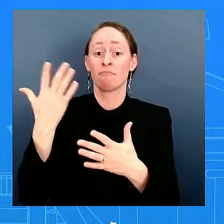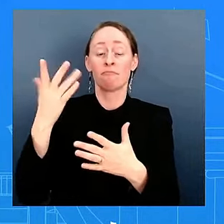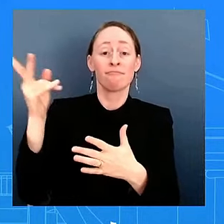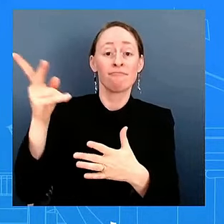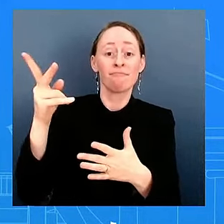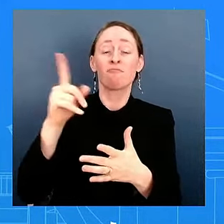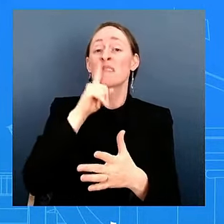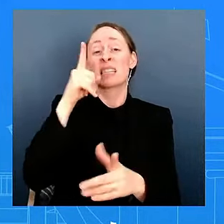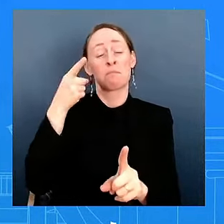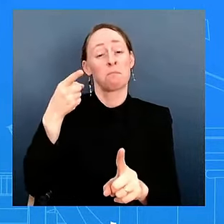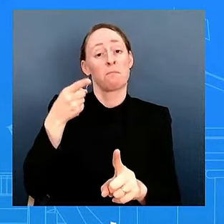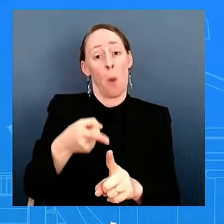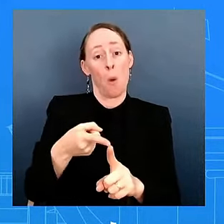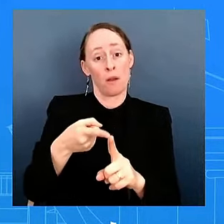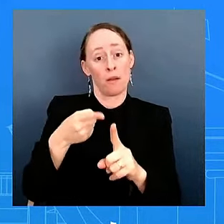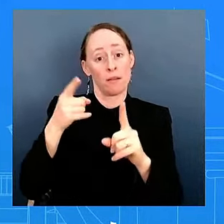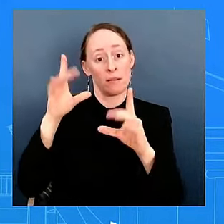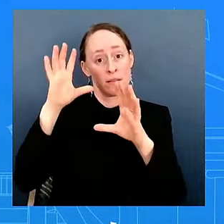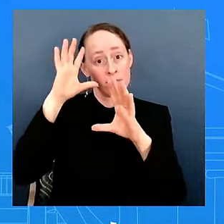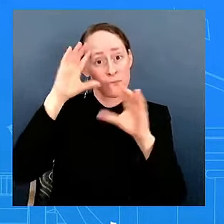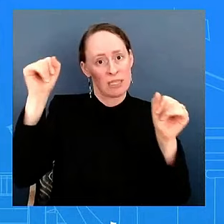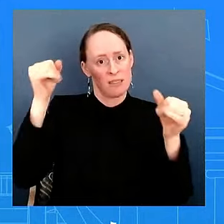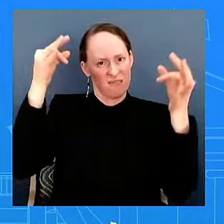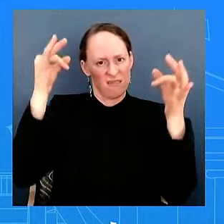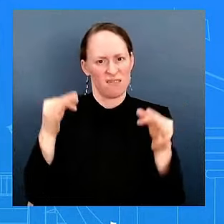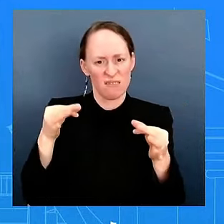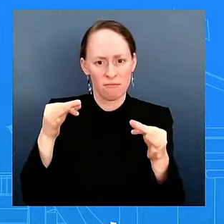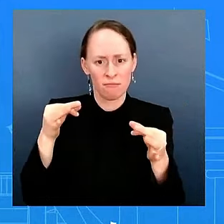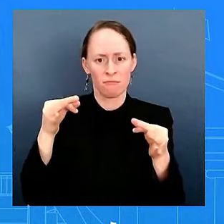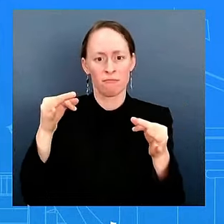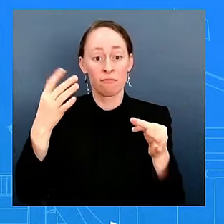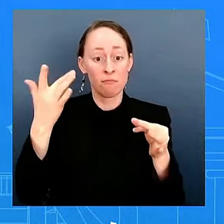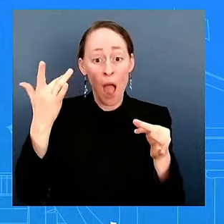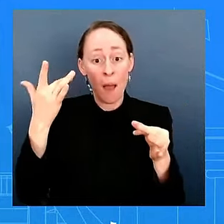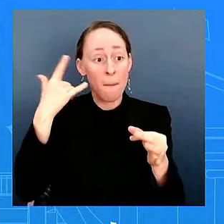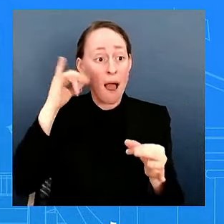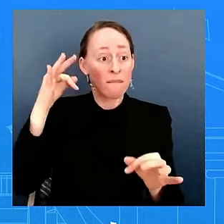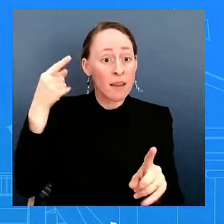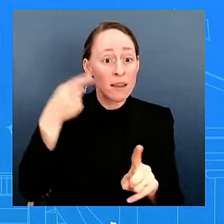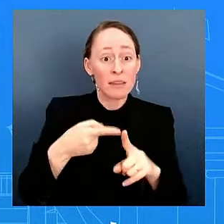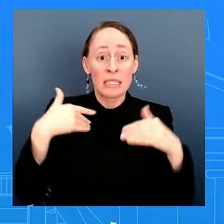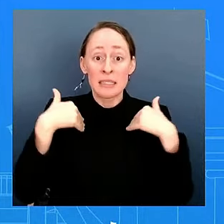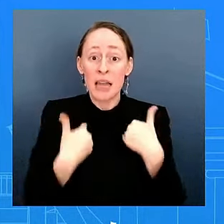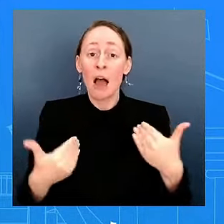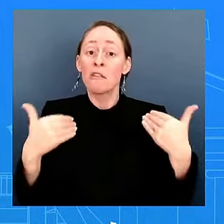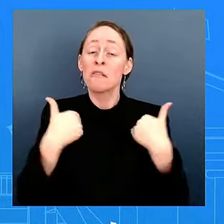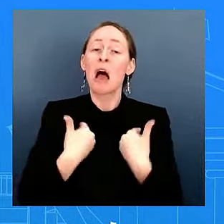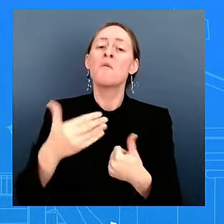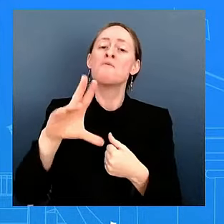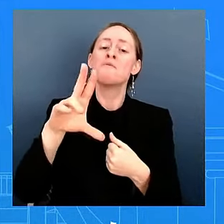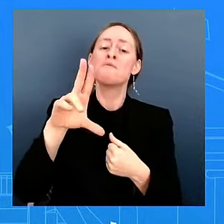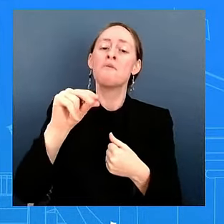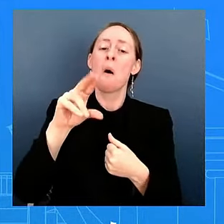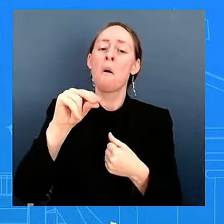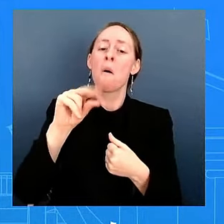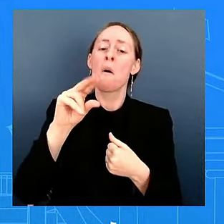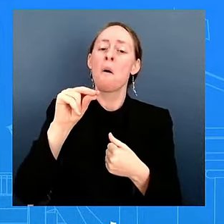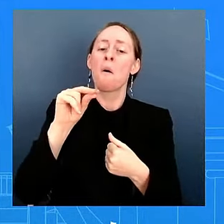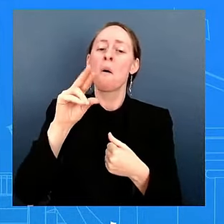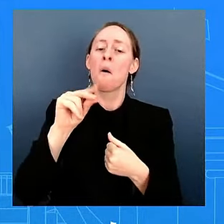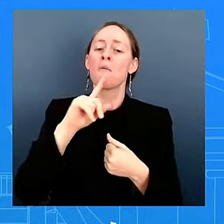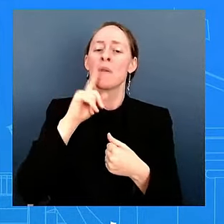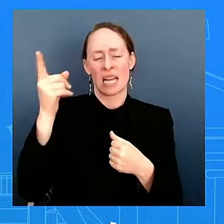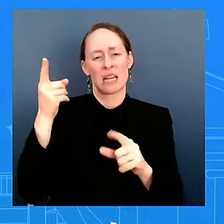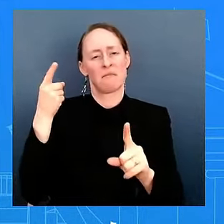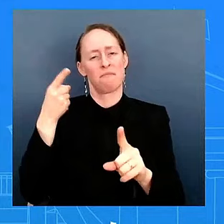because of that. It wasn't because of lack of stamina. It was, as I just stated multiple times, unity, bringing the country together. That's